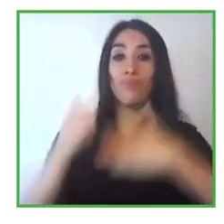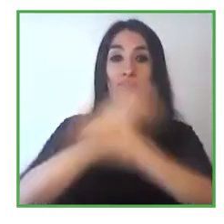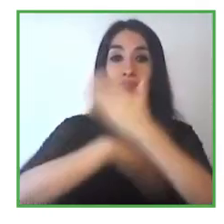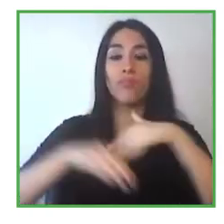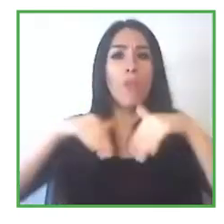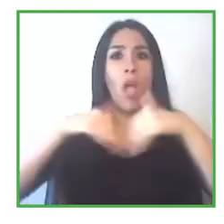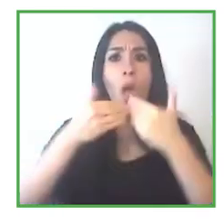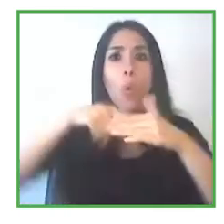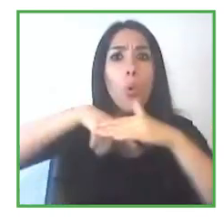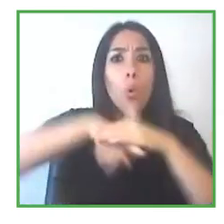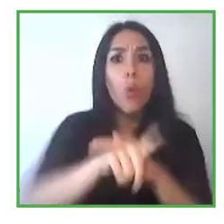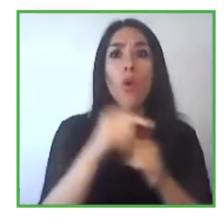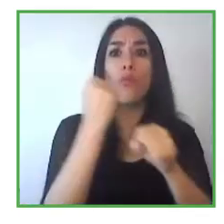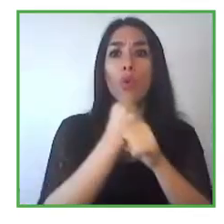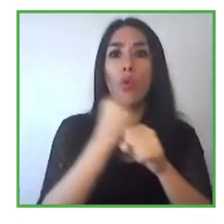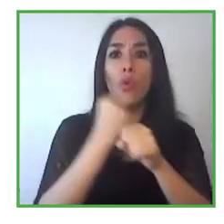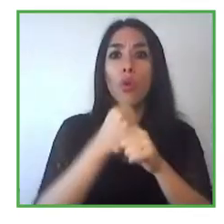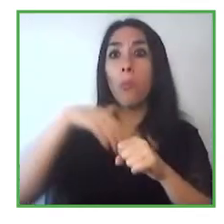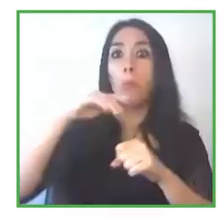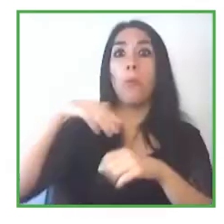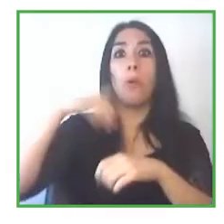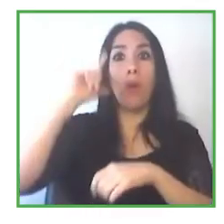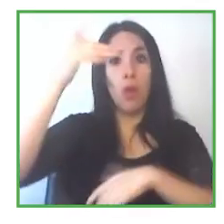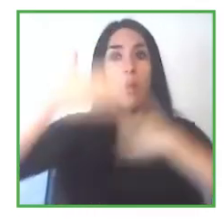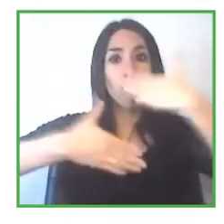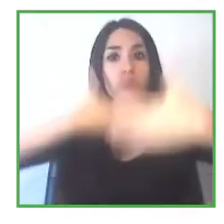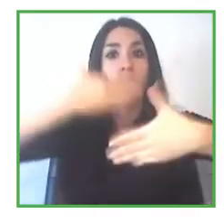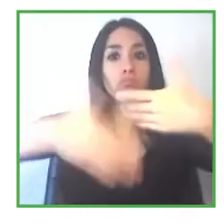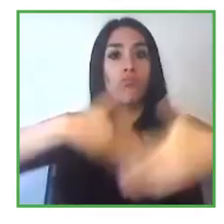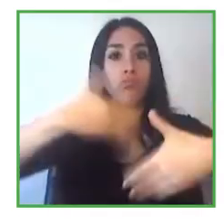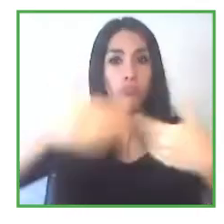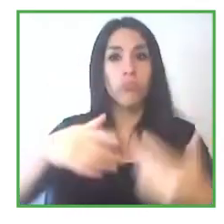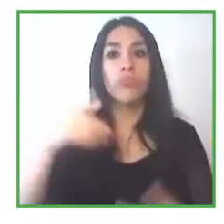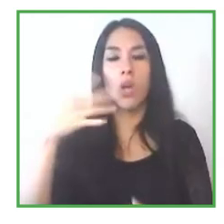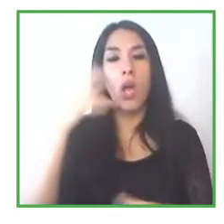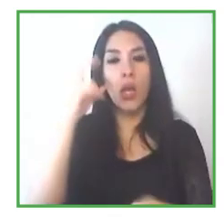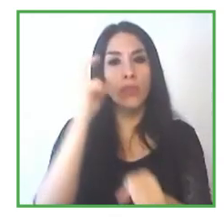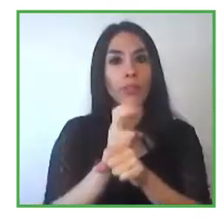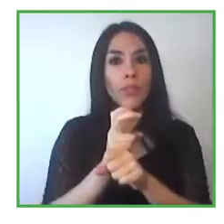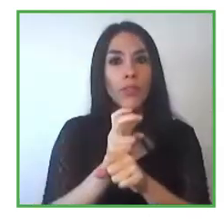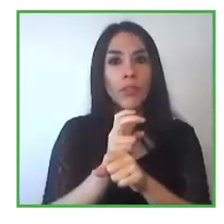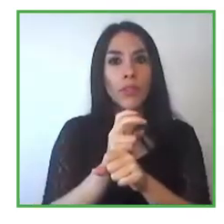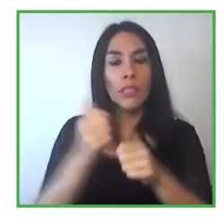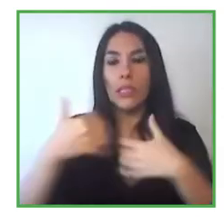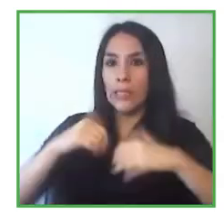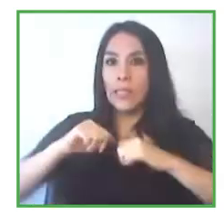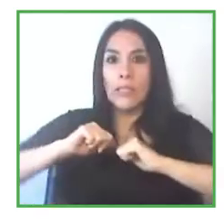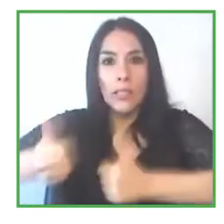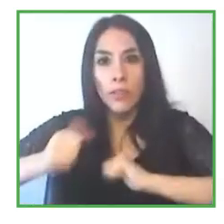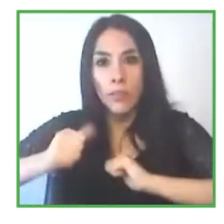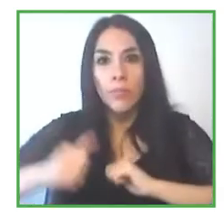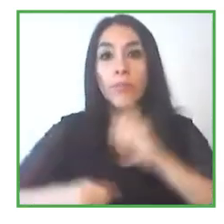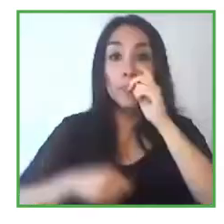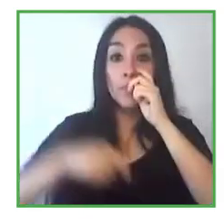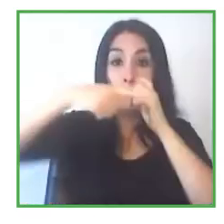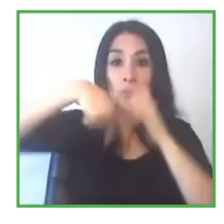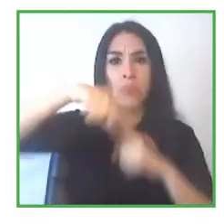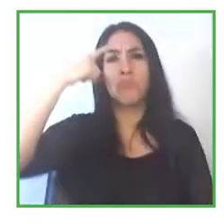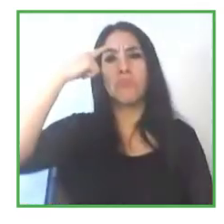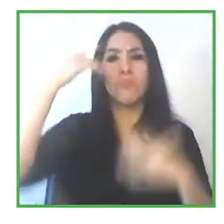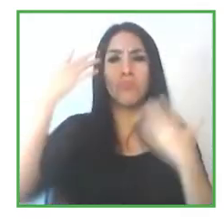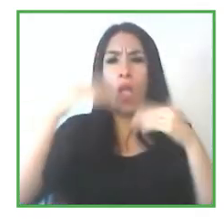existing rules in the environment the delivery time of activities and the need of productions these